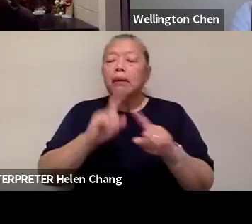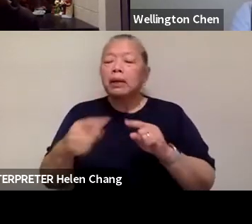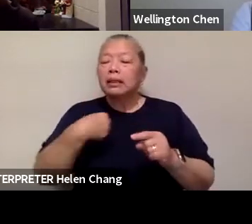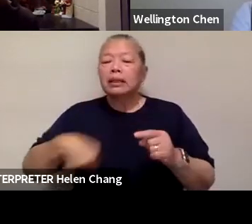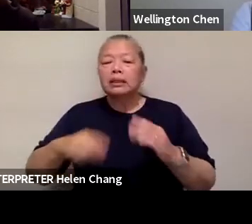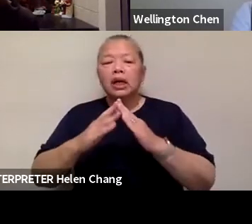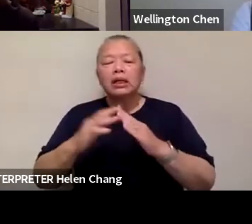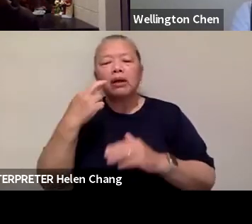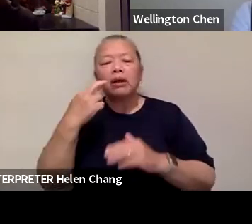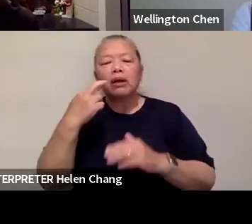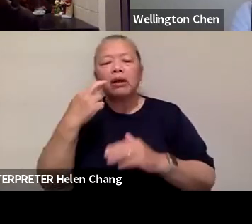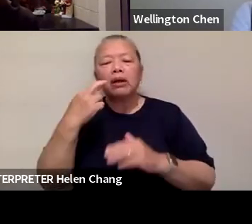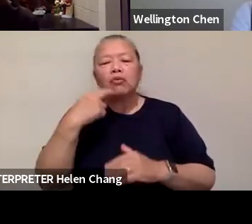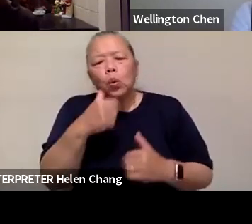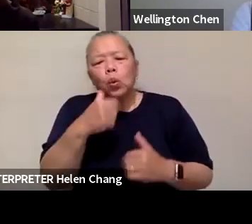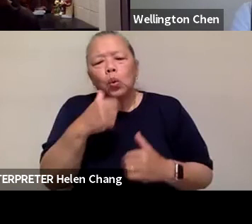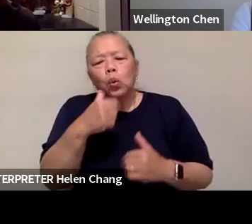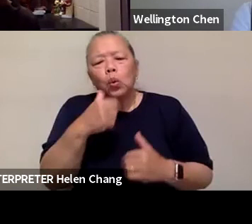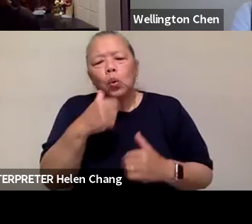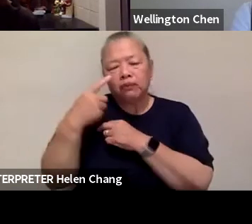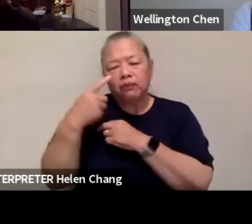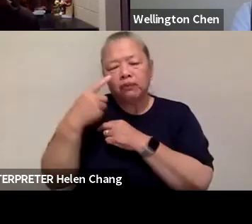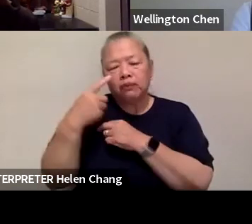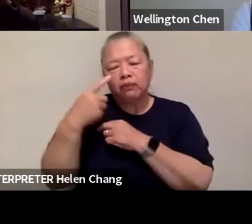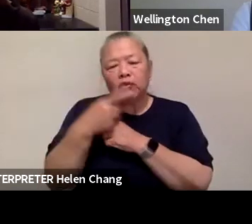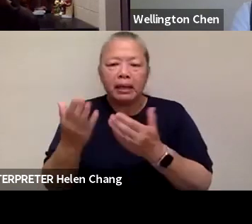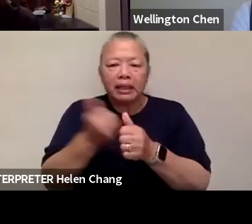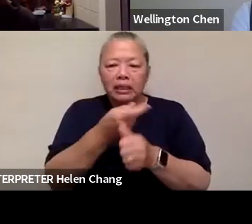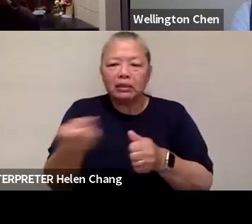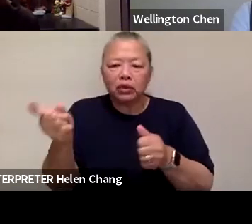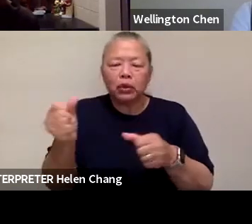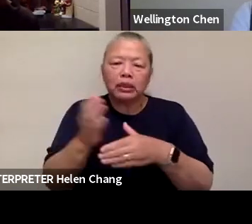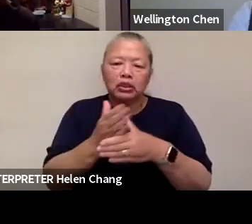responsible? Maybe each of you could just share a little bit with us on that.